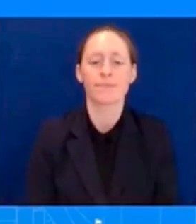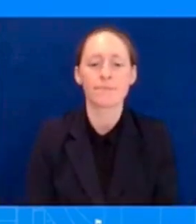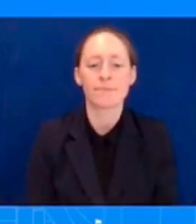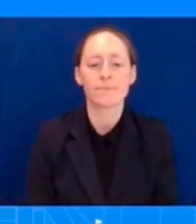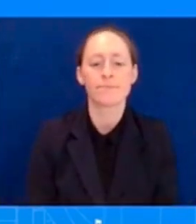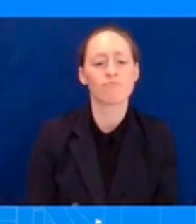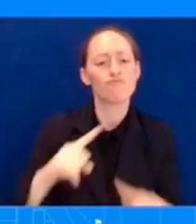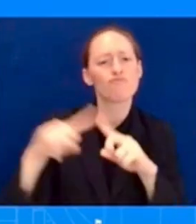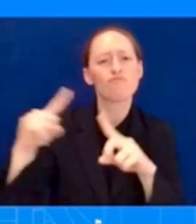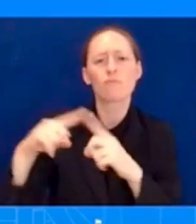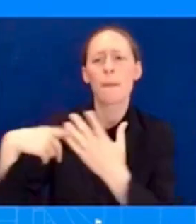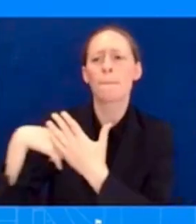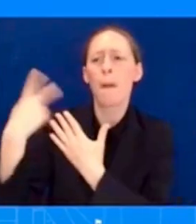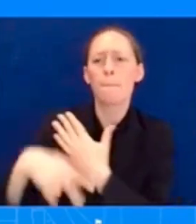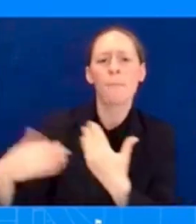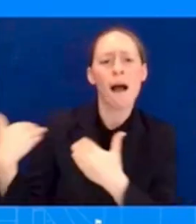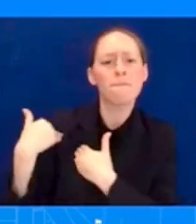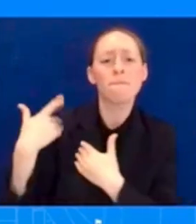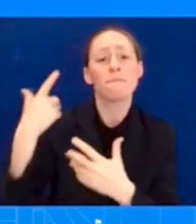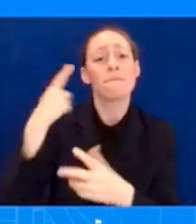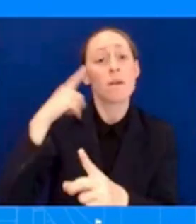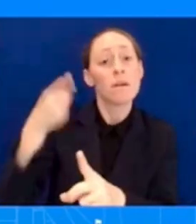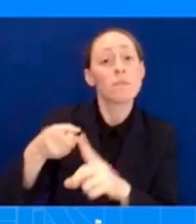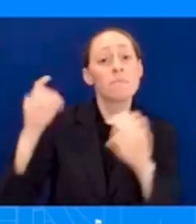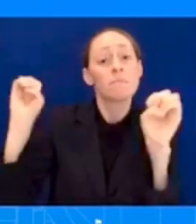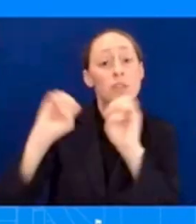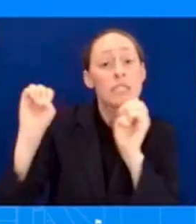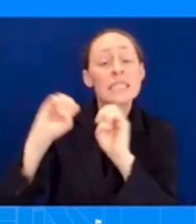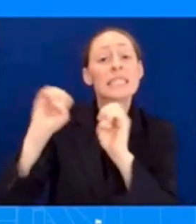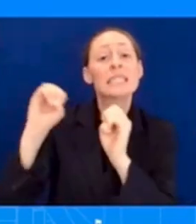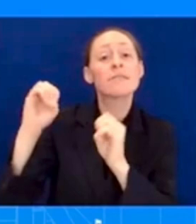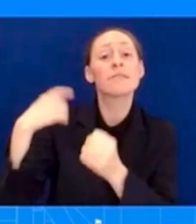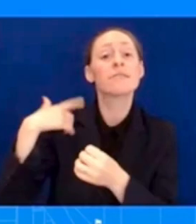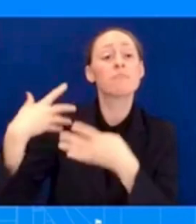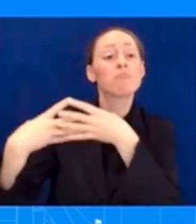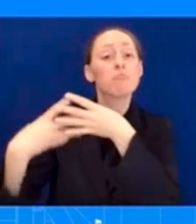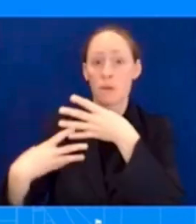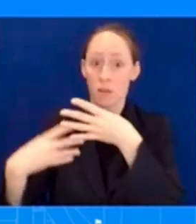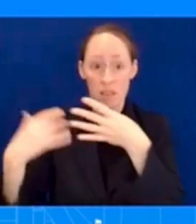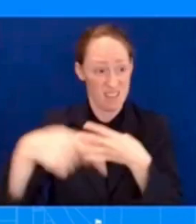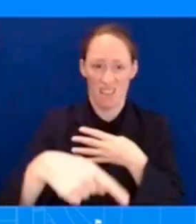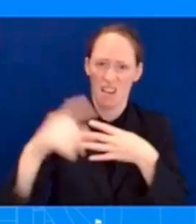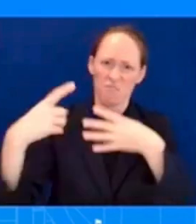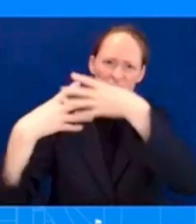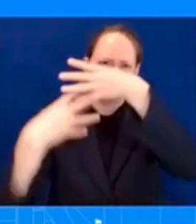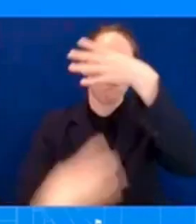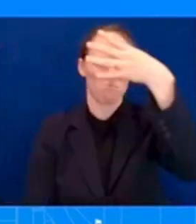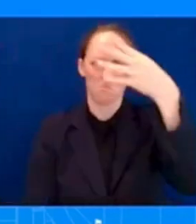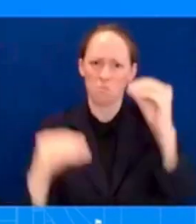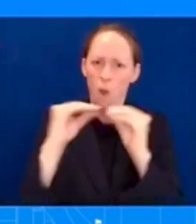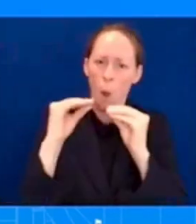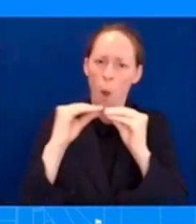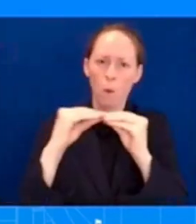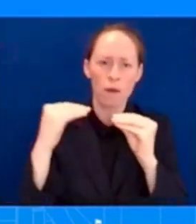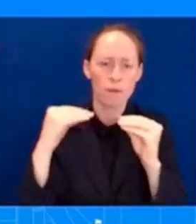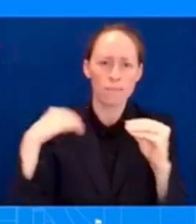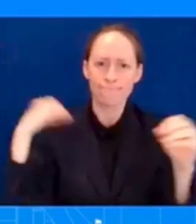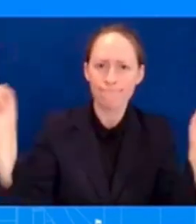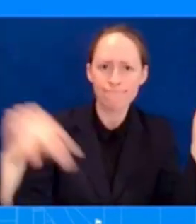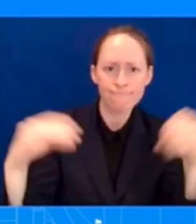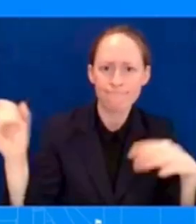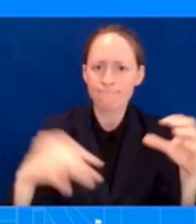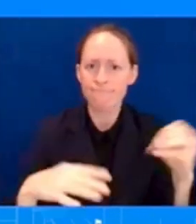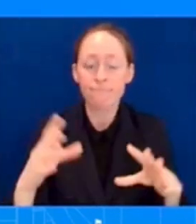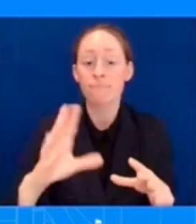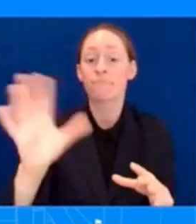options whether that means longer term we bring in tiny houses or our transitional housing units